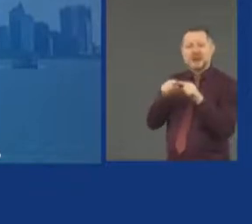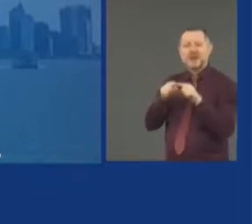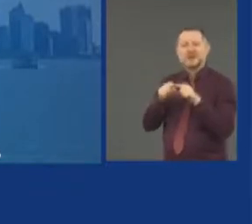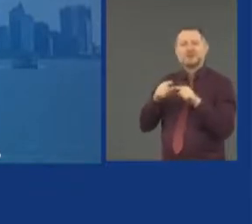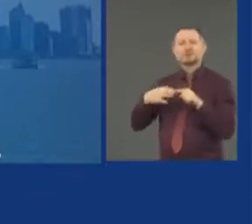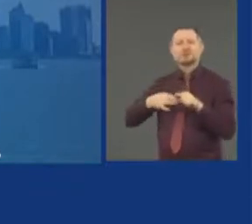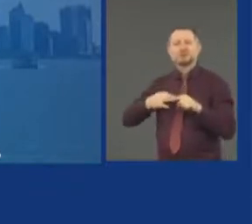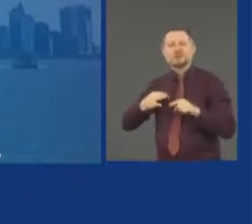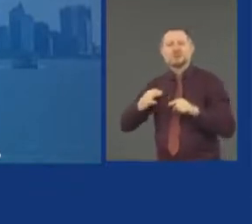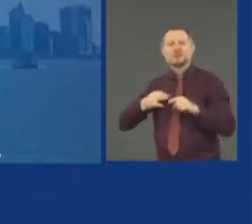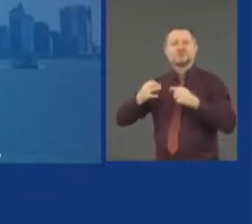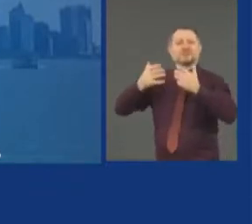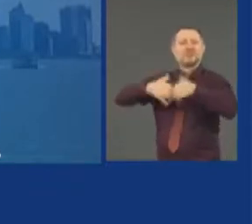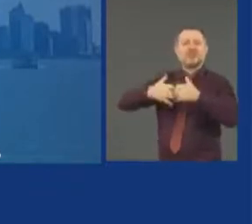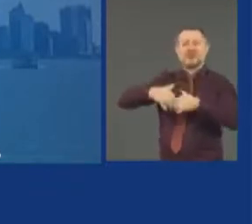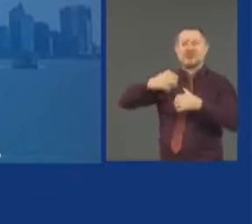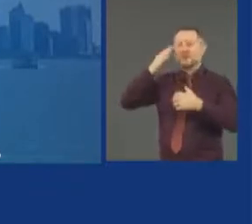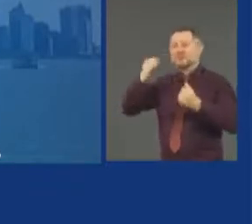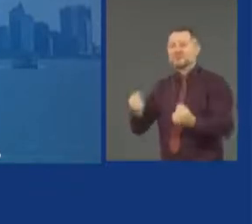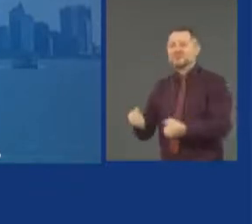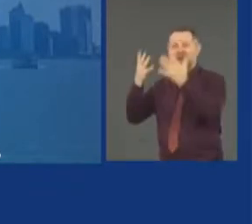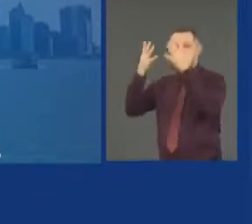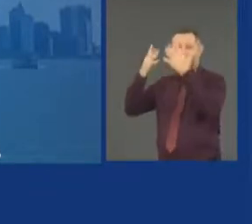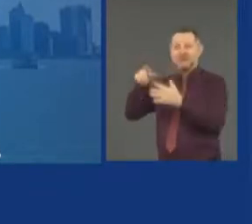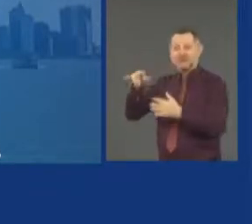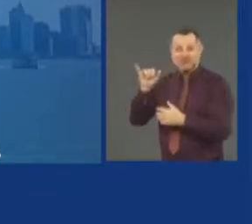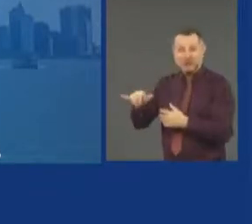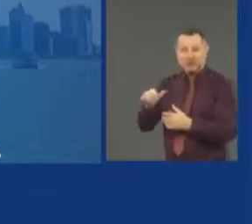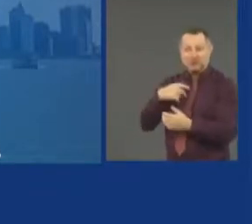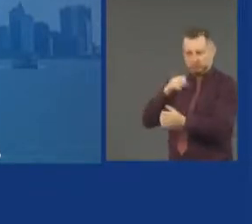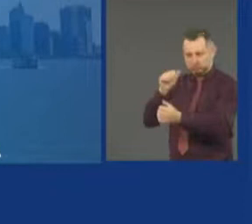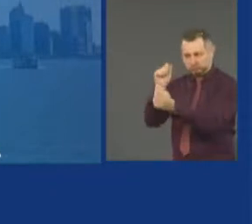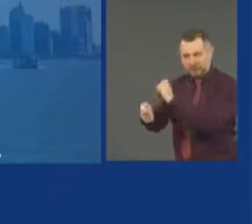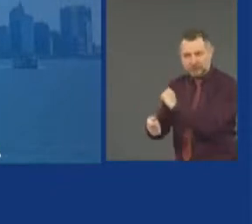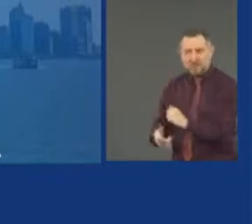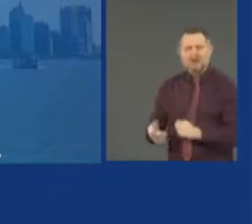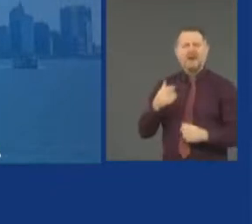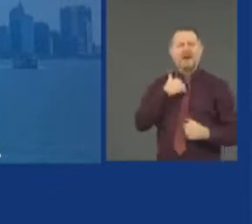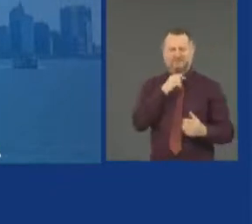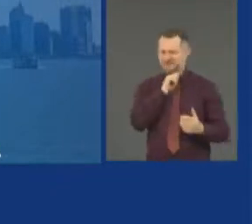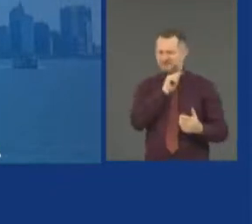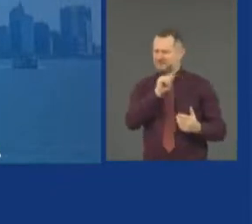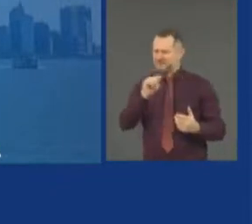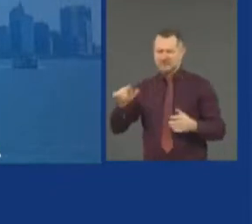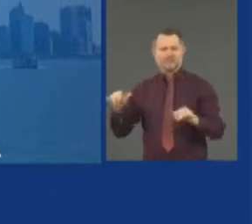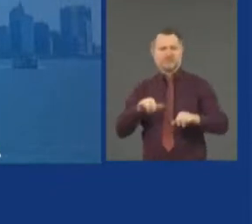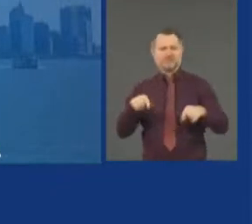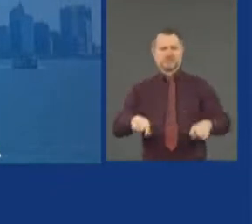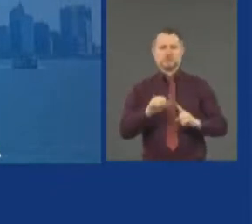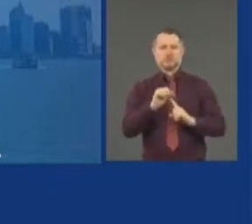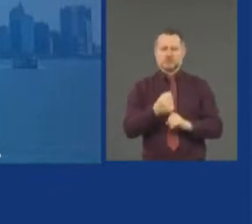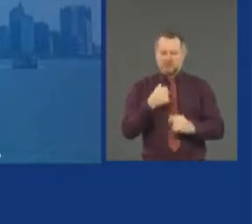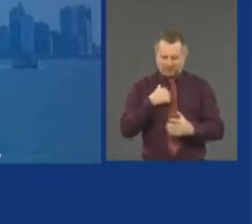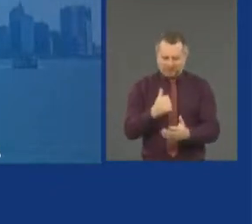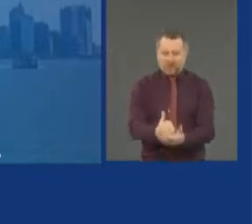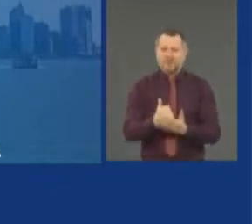Those are the moments of great change. And this can be a moment of great change. And seize the moment.